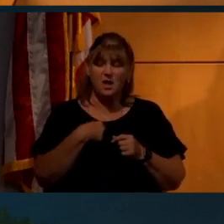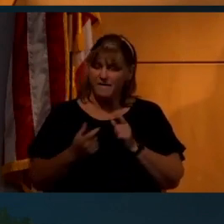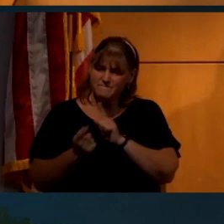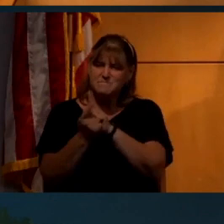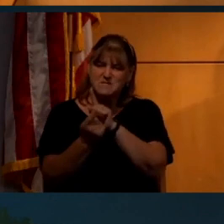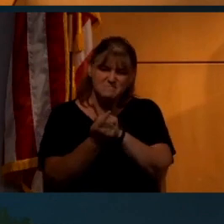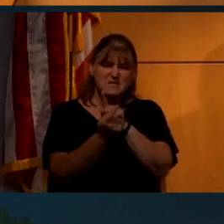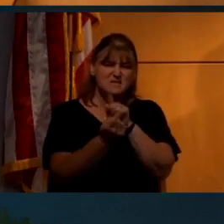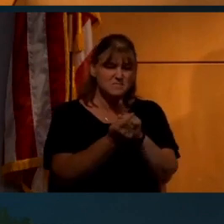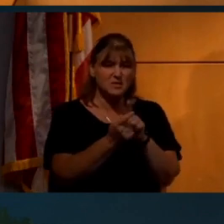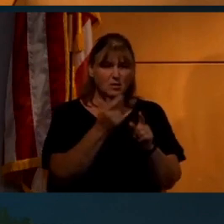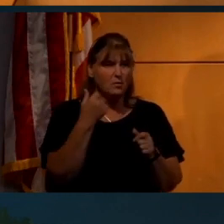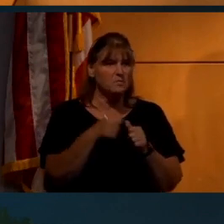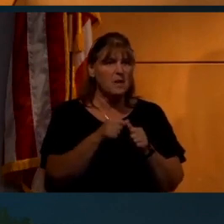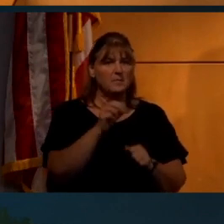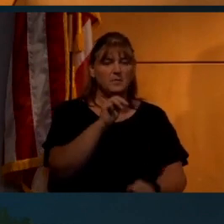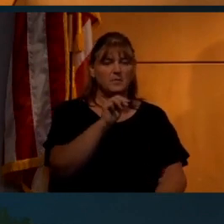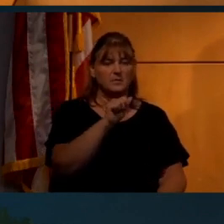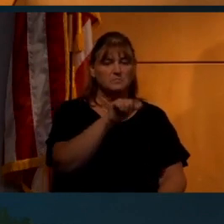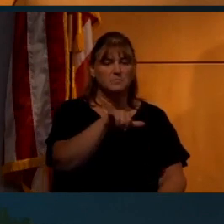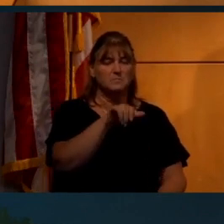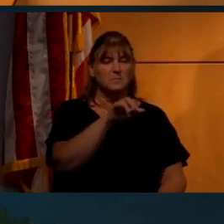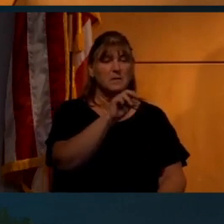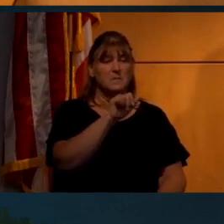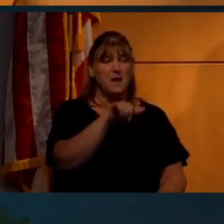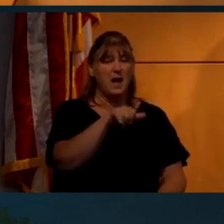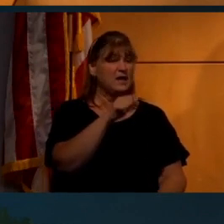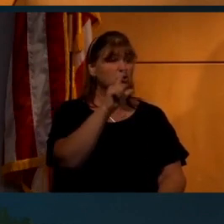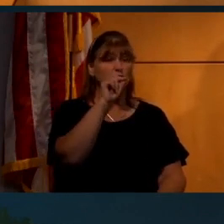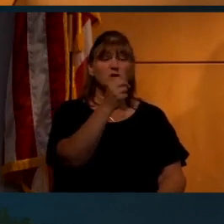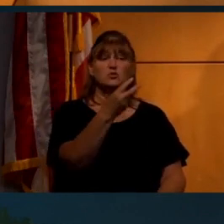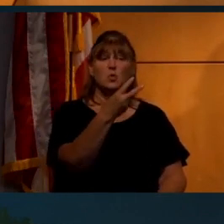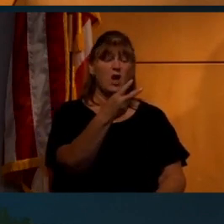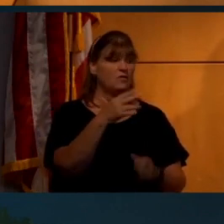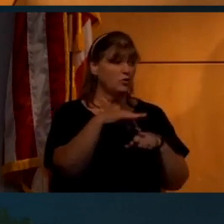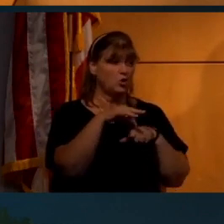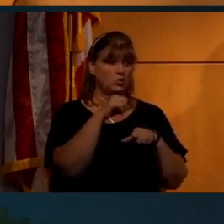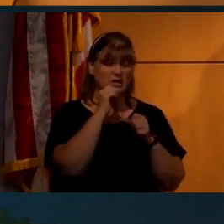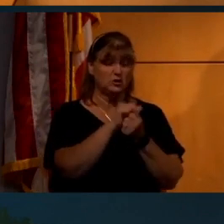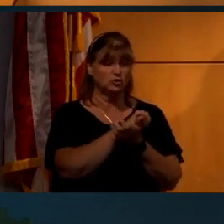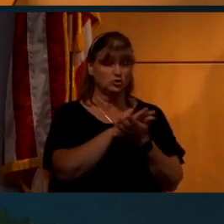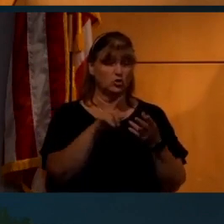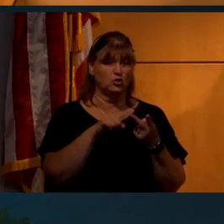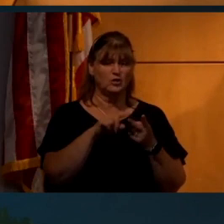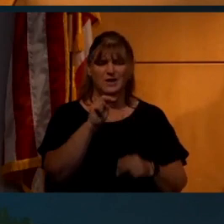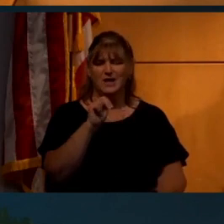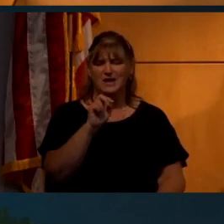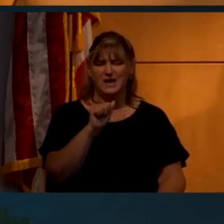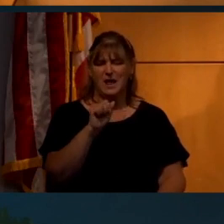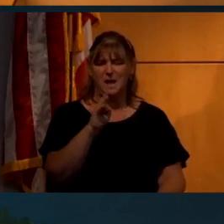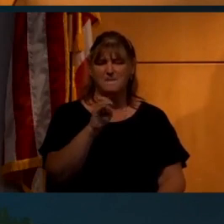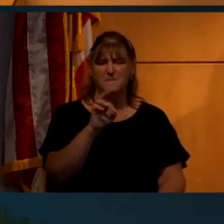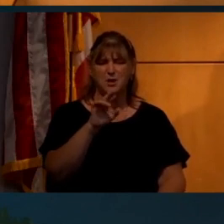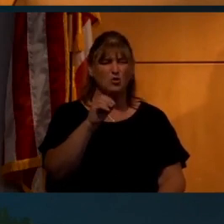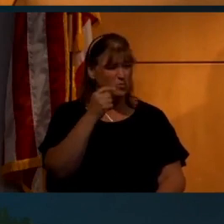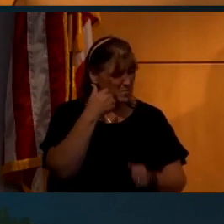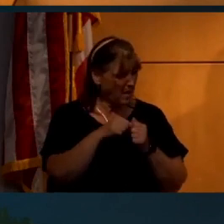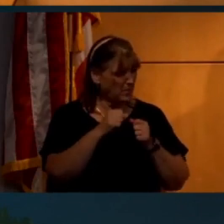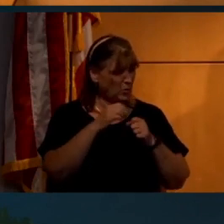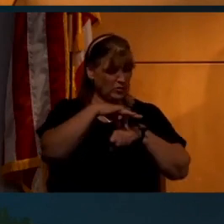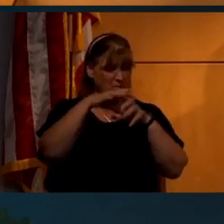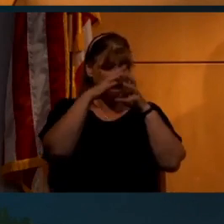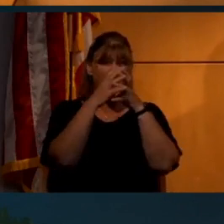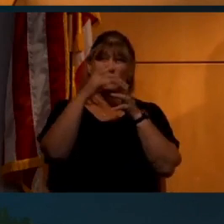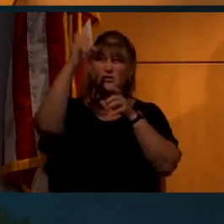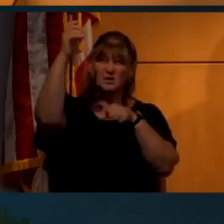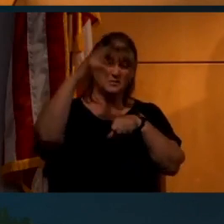about, remember the Maya apocalypse when the earth wasn't destroyed in 2012, um, Nibiru, the planet that was going to destroy